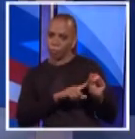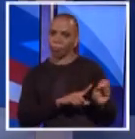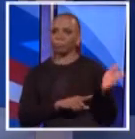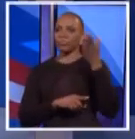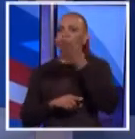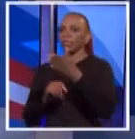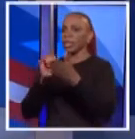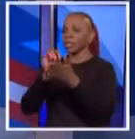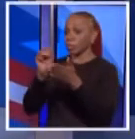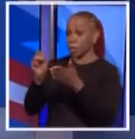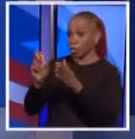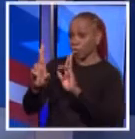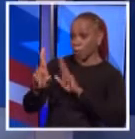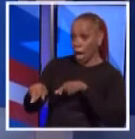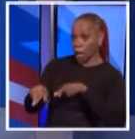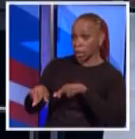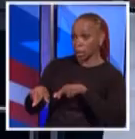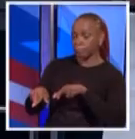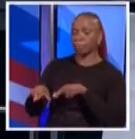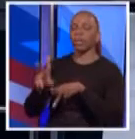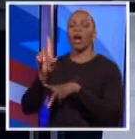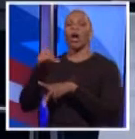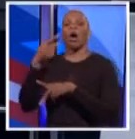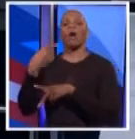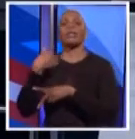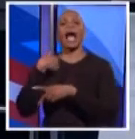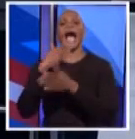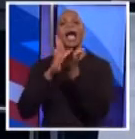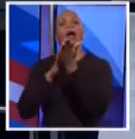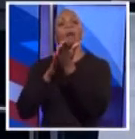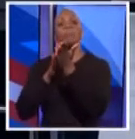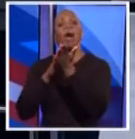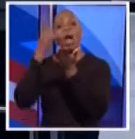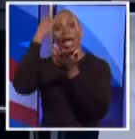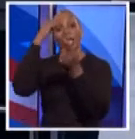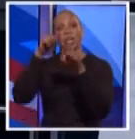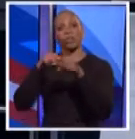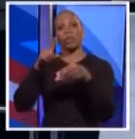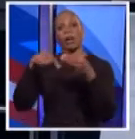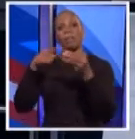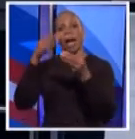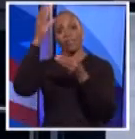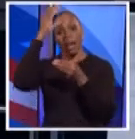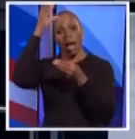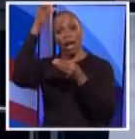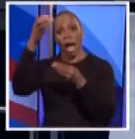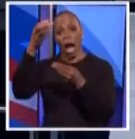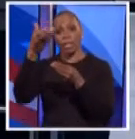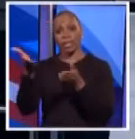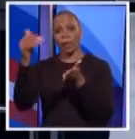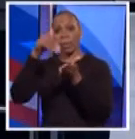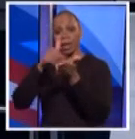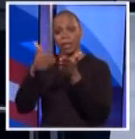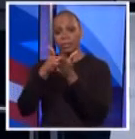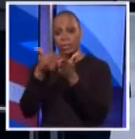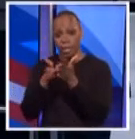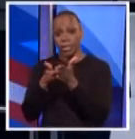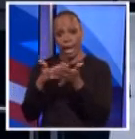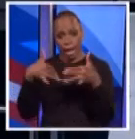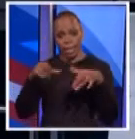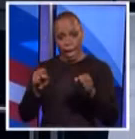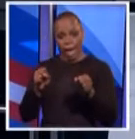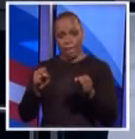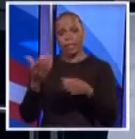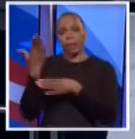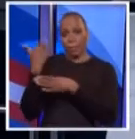Mr. Spitzer, did you want to rebut that? Well, only, I applaud and totally agree with the concept of revitalizing a notion, but I did it as attorney general. And I